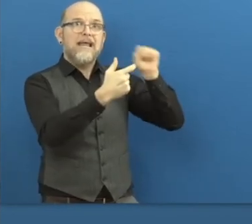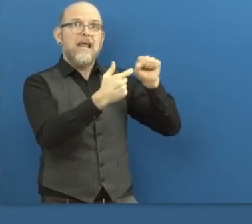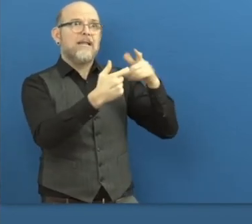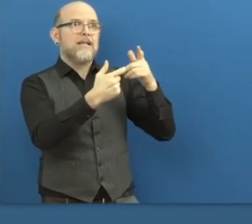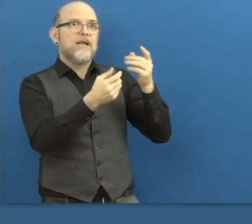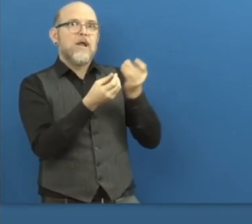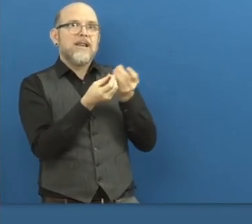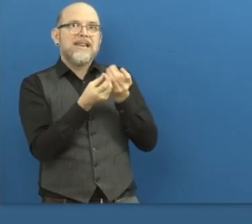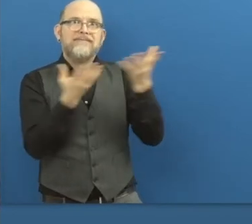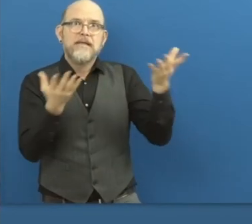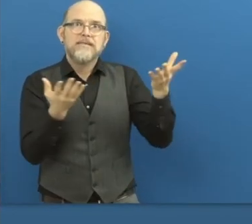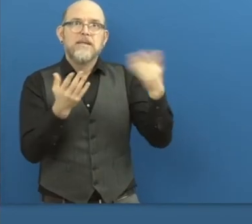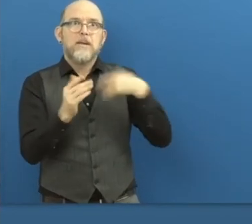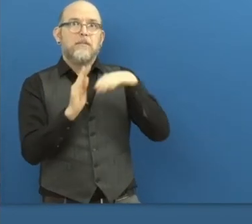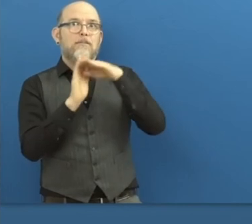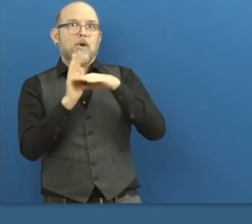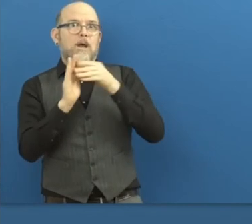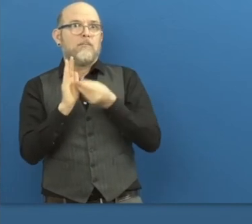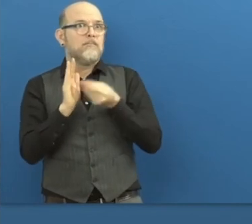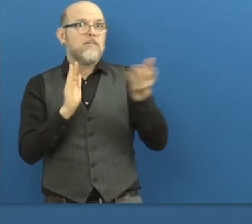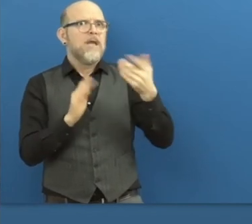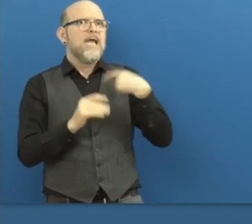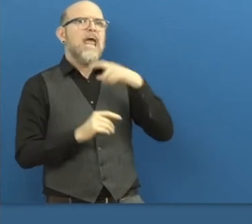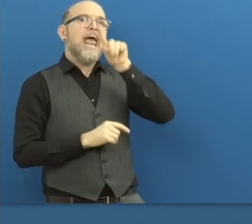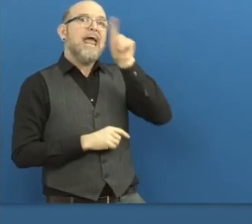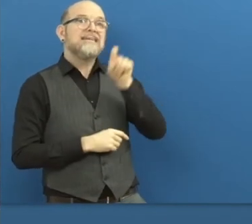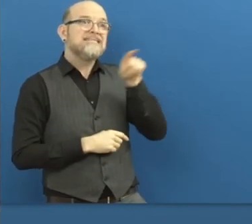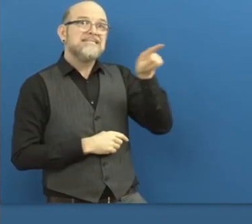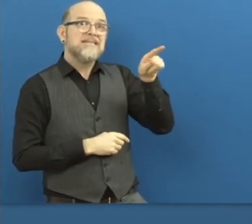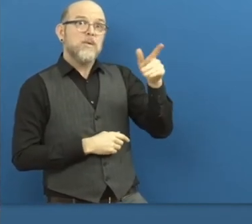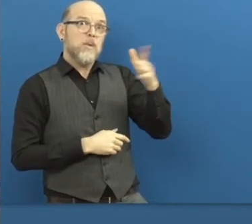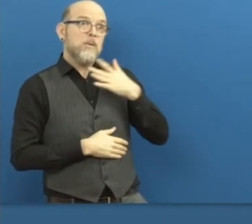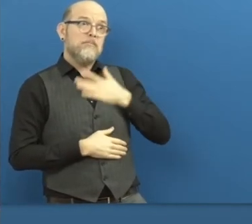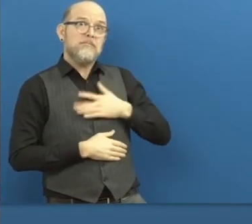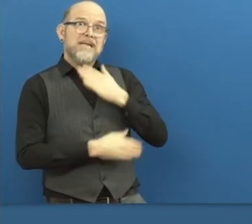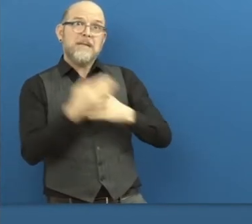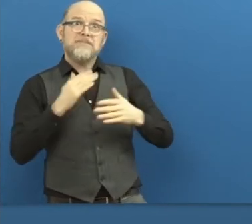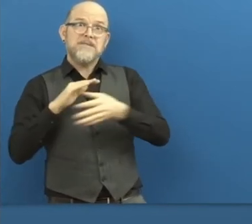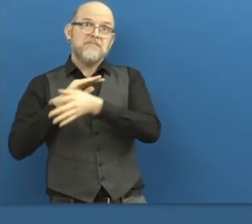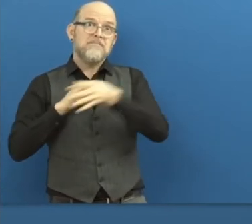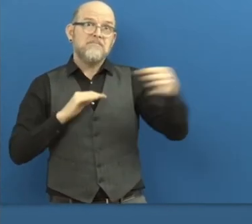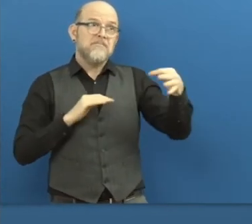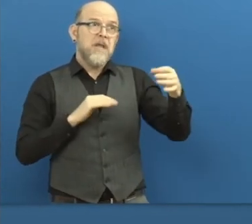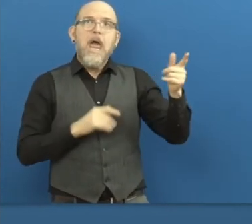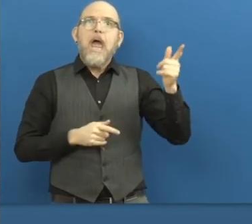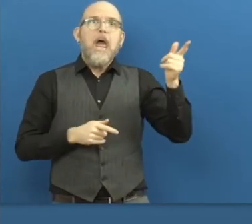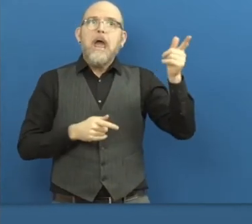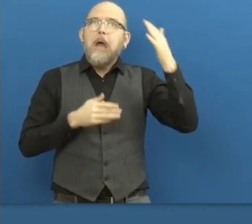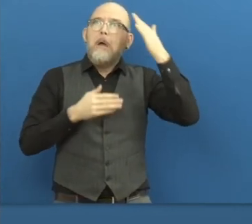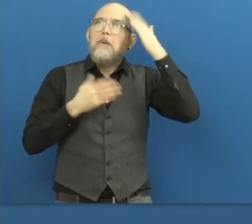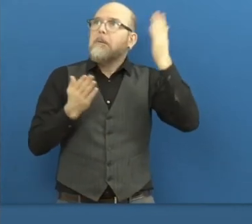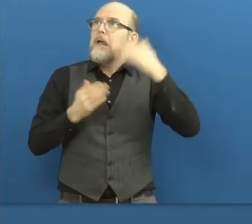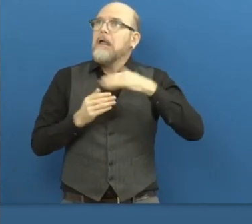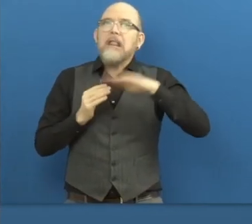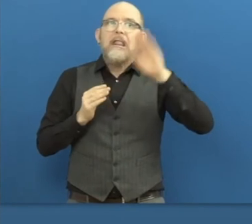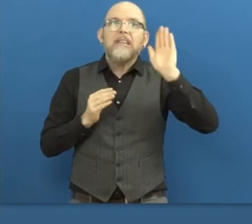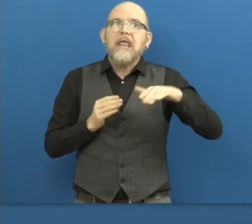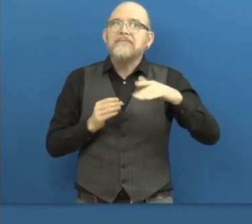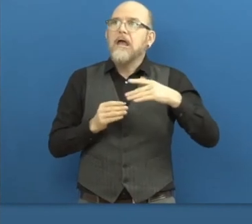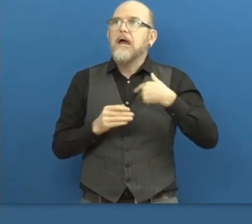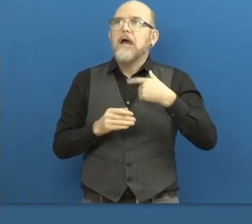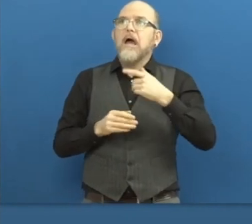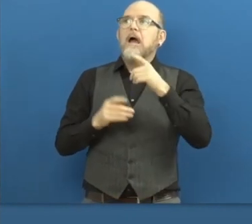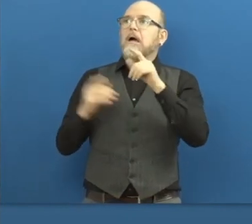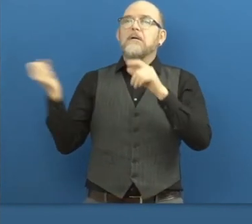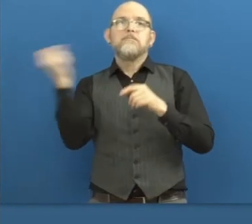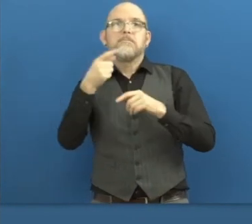people with disabilities, they say that they never ever receive applicants with disabilities using their traditional channels.